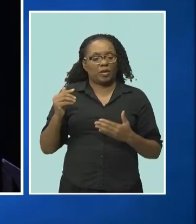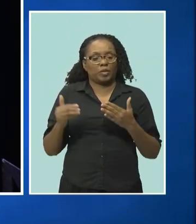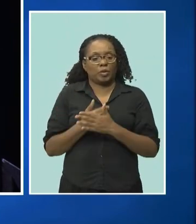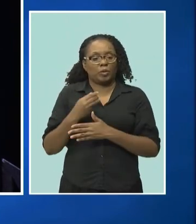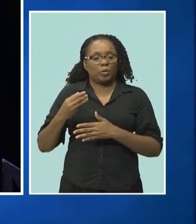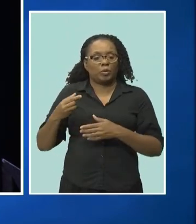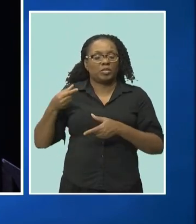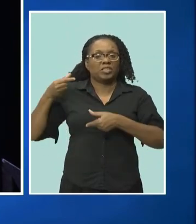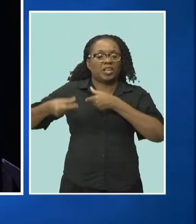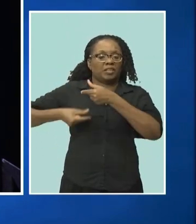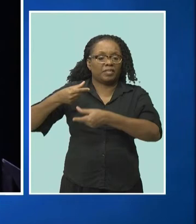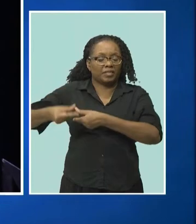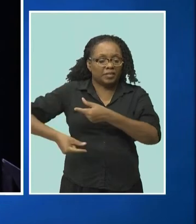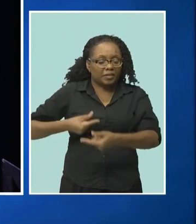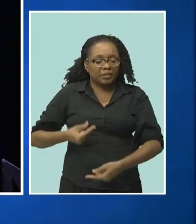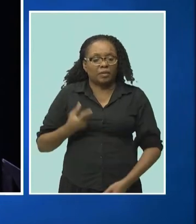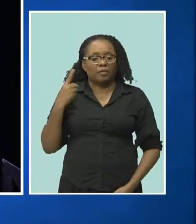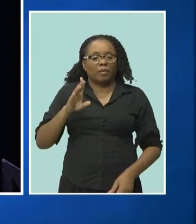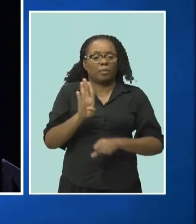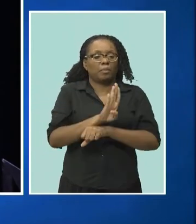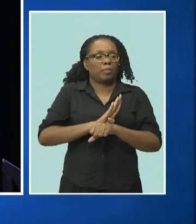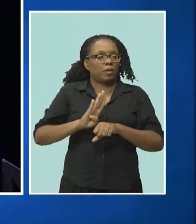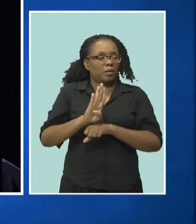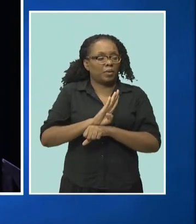of Barbadian entrepreneurs.